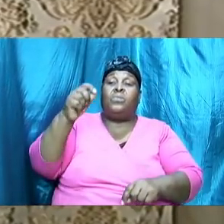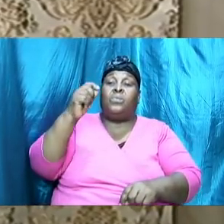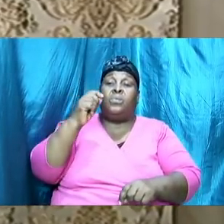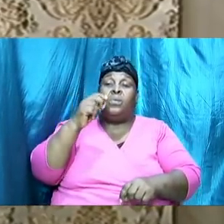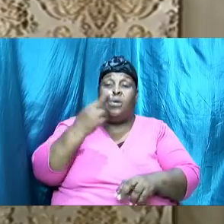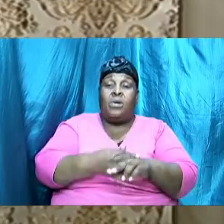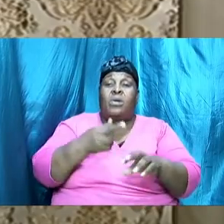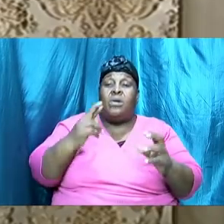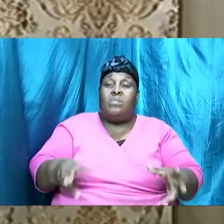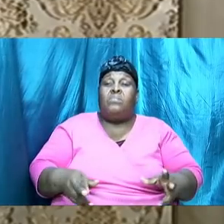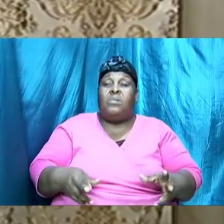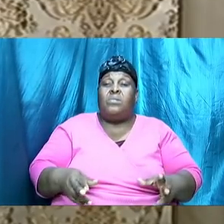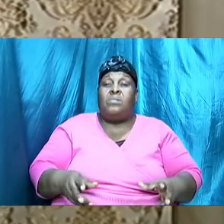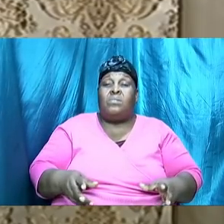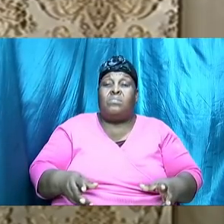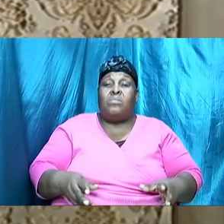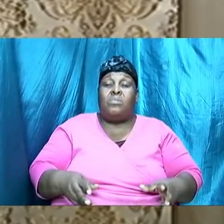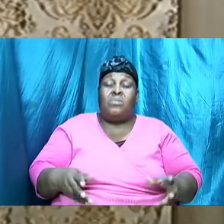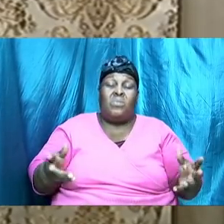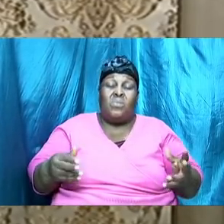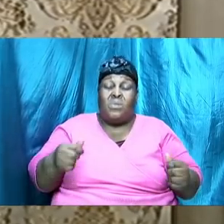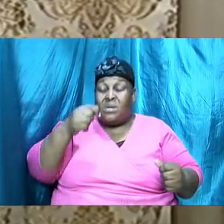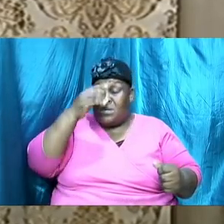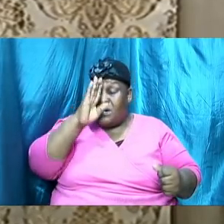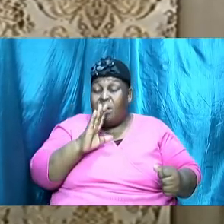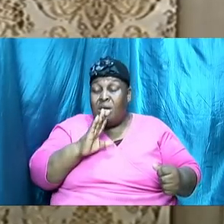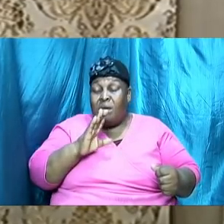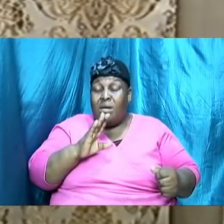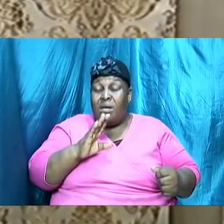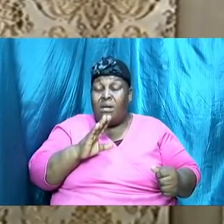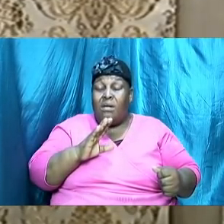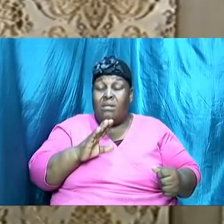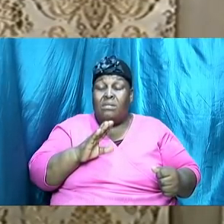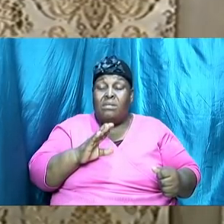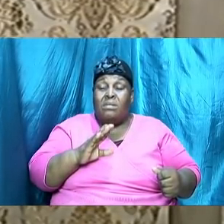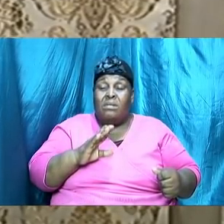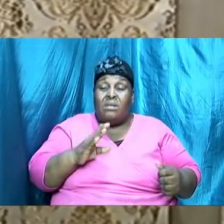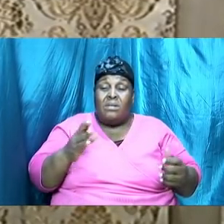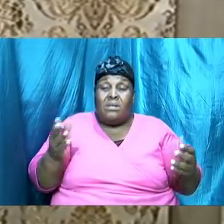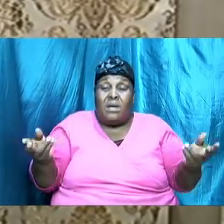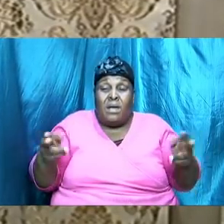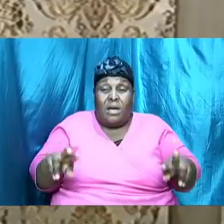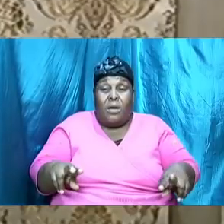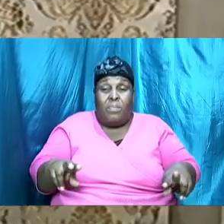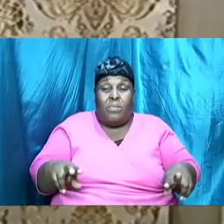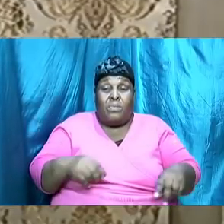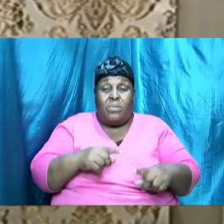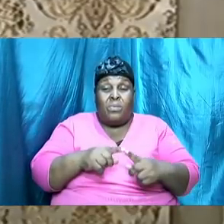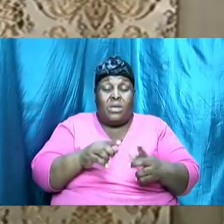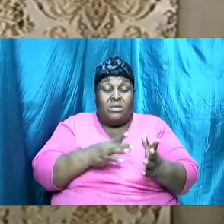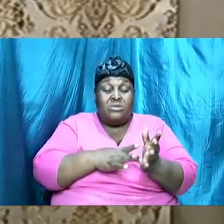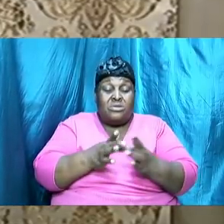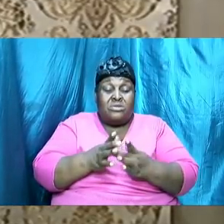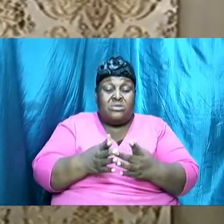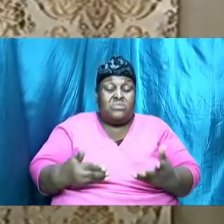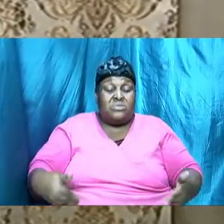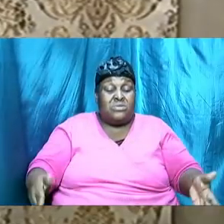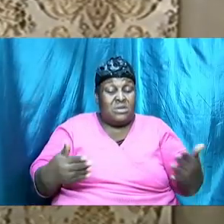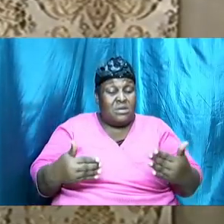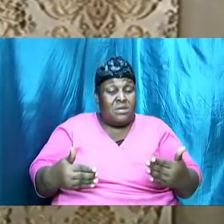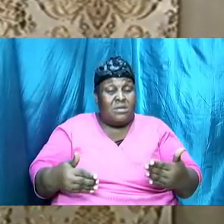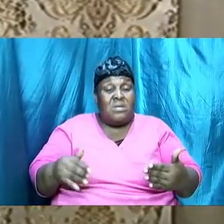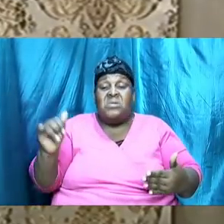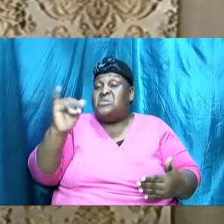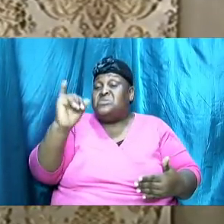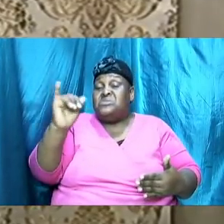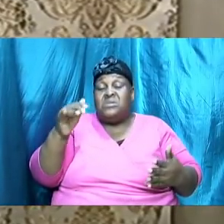marred what God prefigured and was supposed to happen in the future when Christ was here and this is